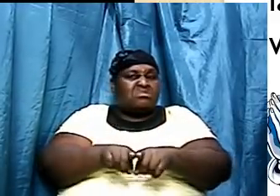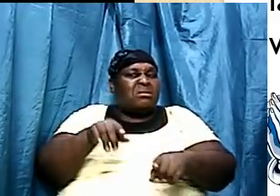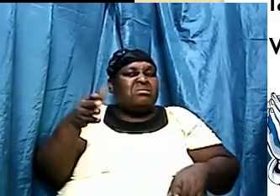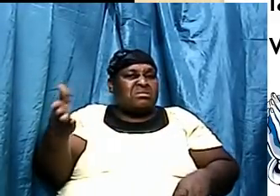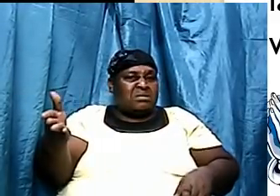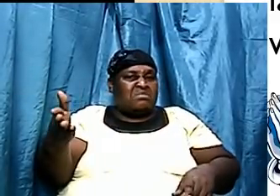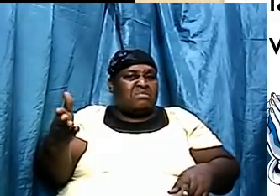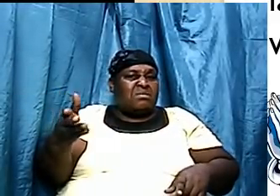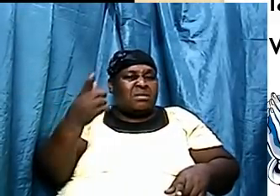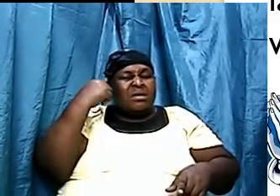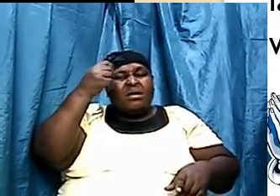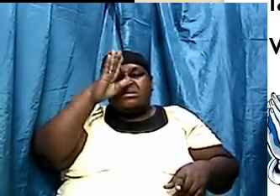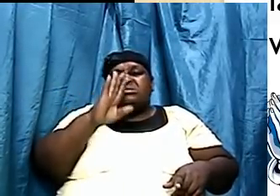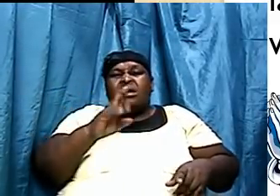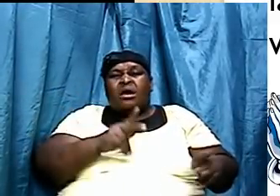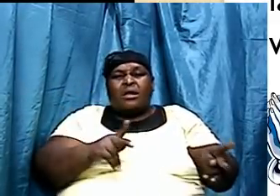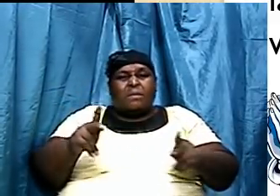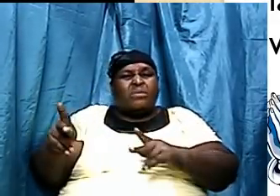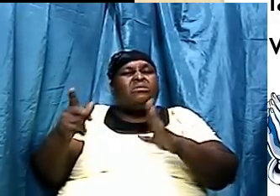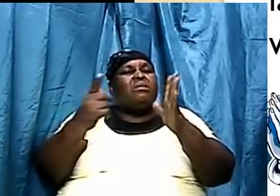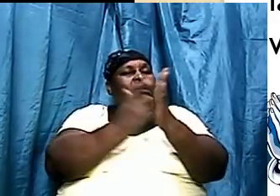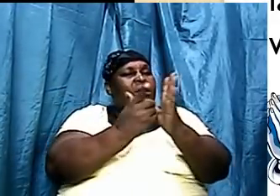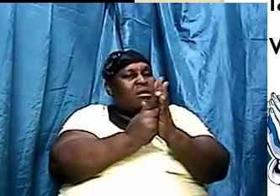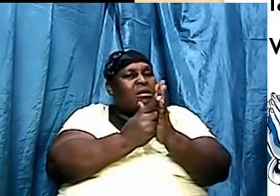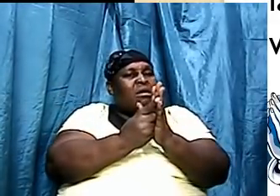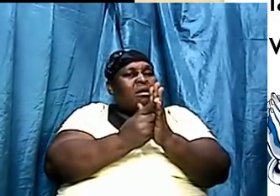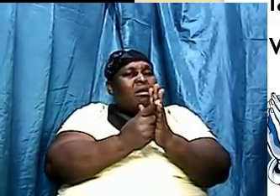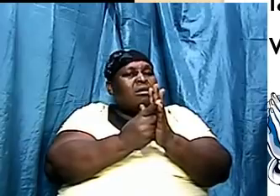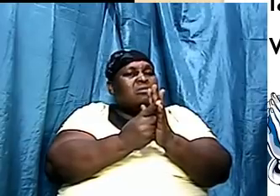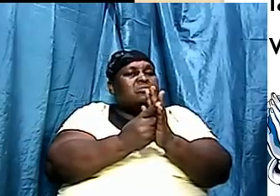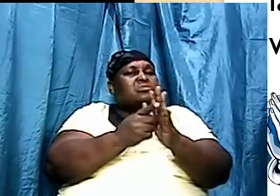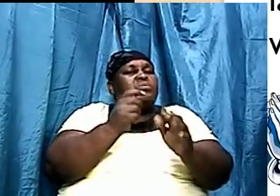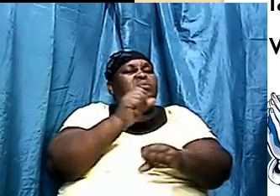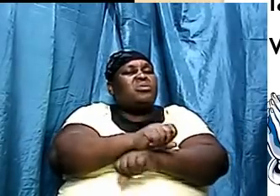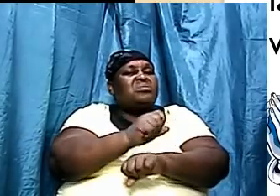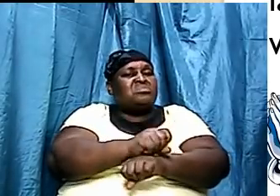to deal with that. That's just biology. Let us move to